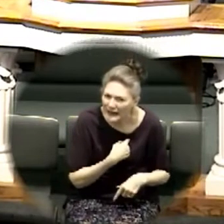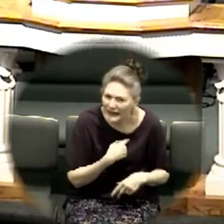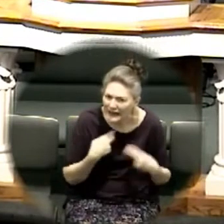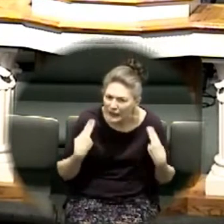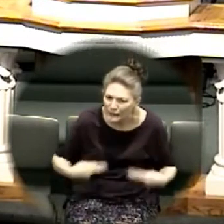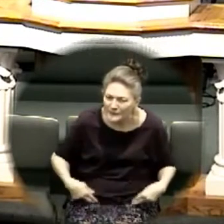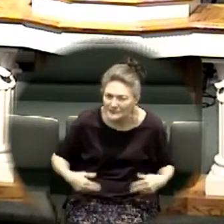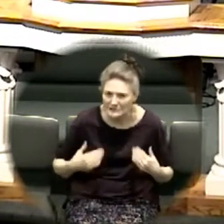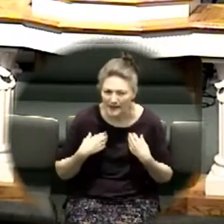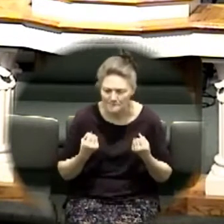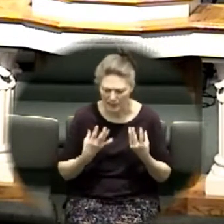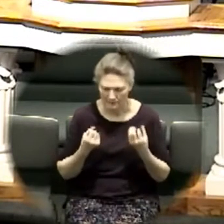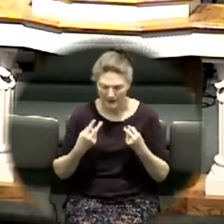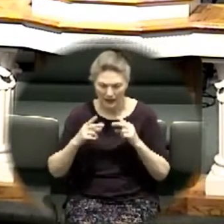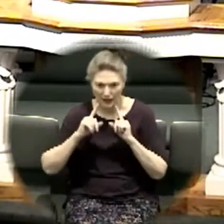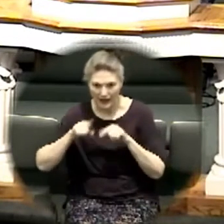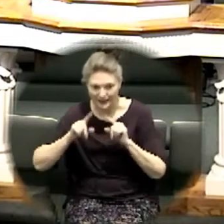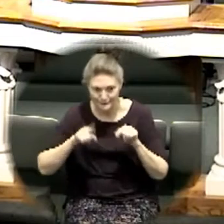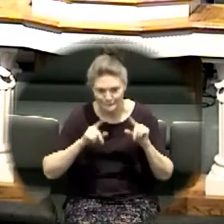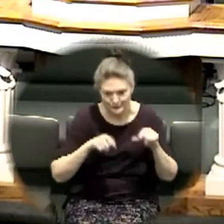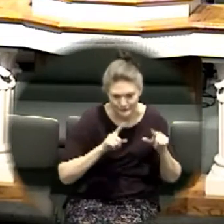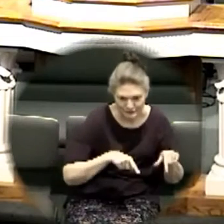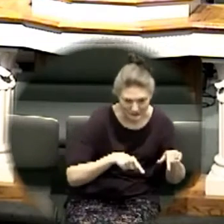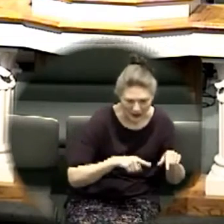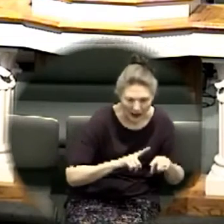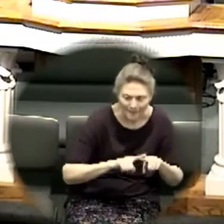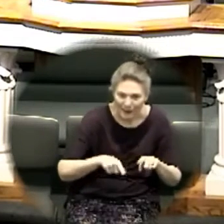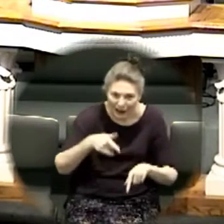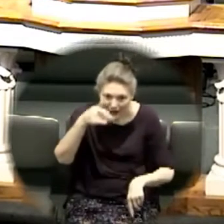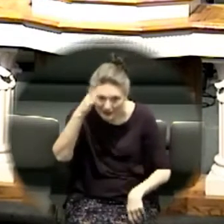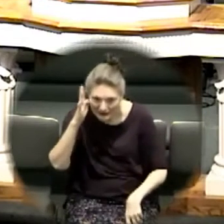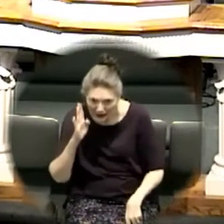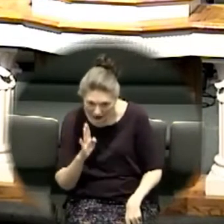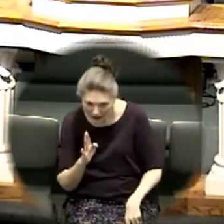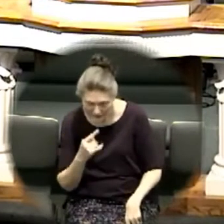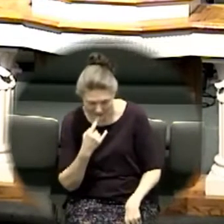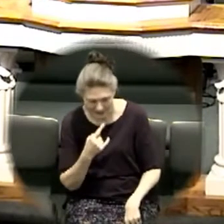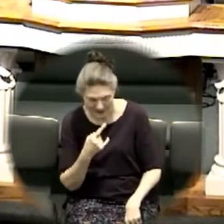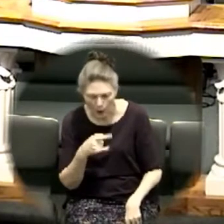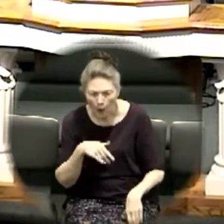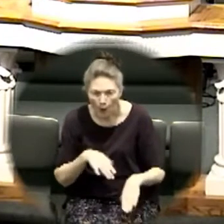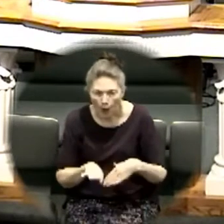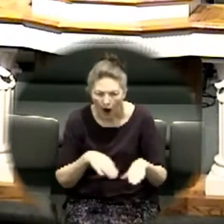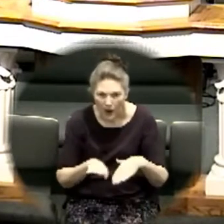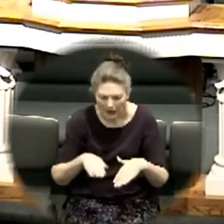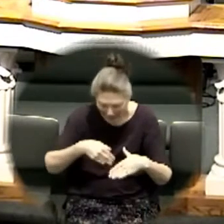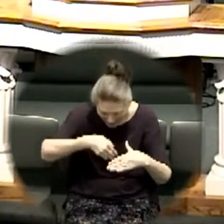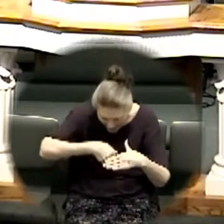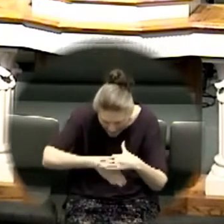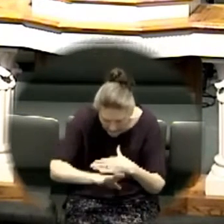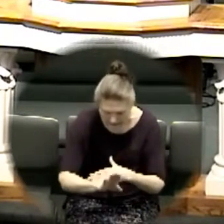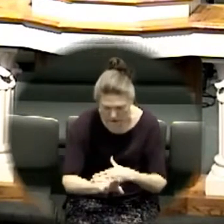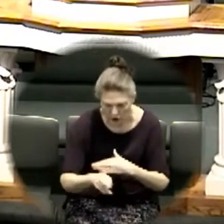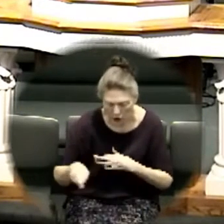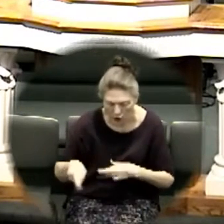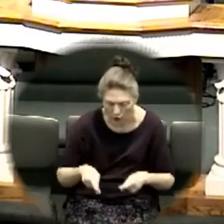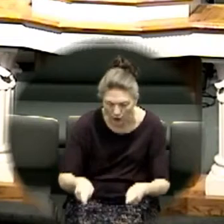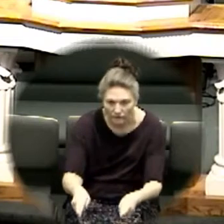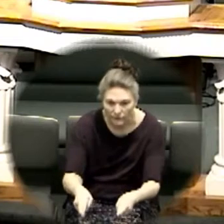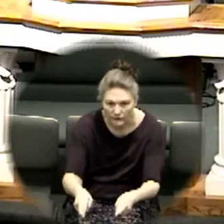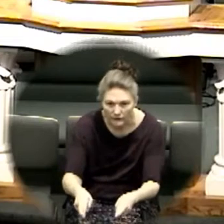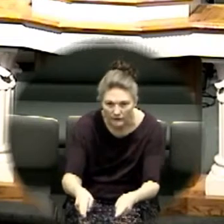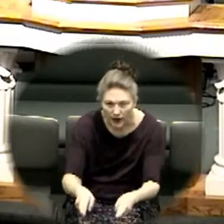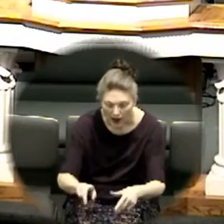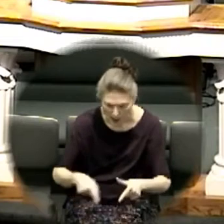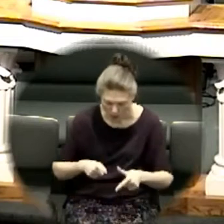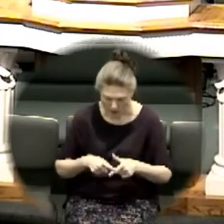give any of those as options he simply said start walking and when your feet rest in the jordan